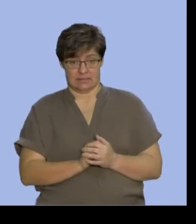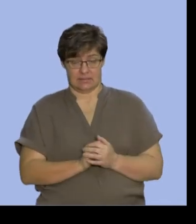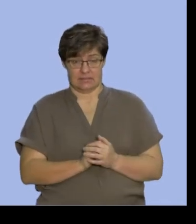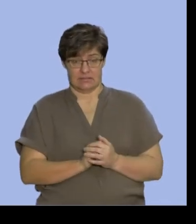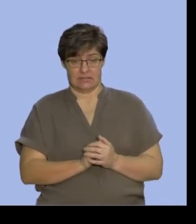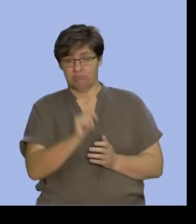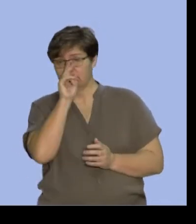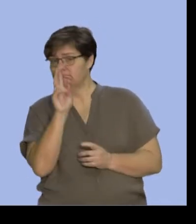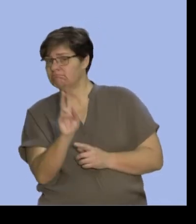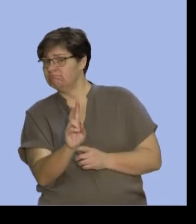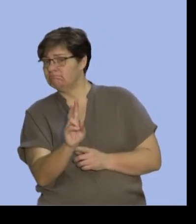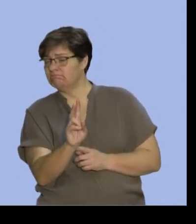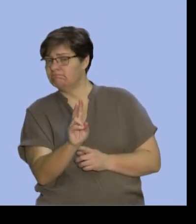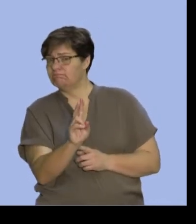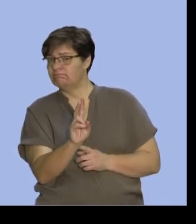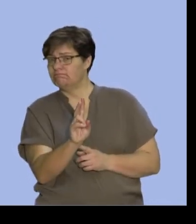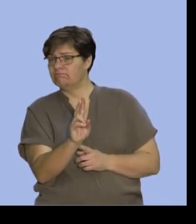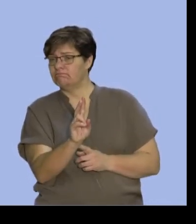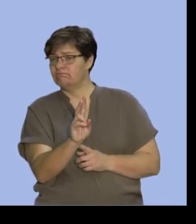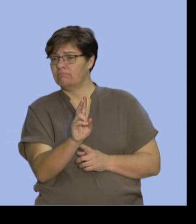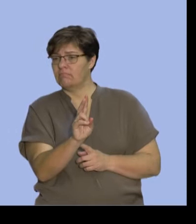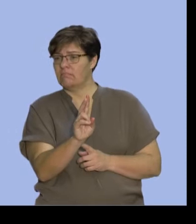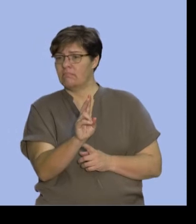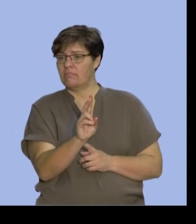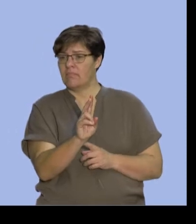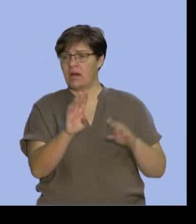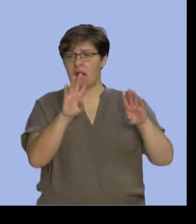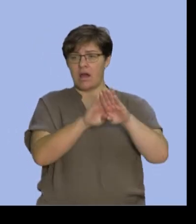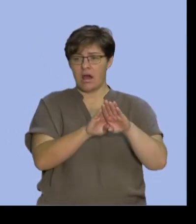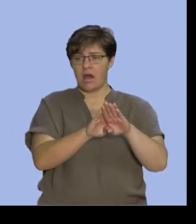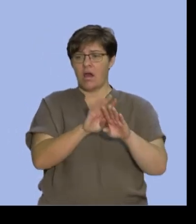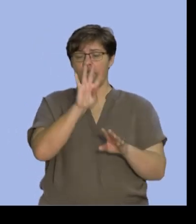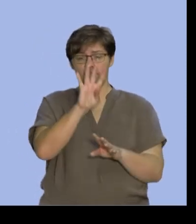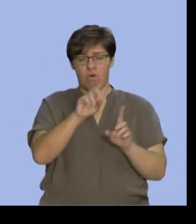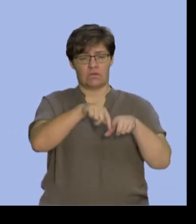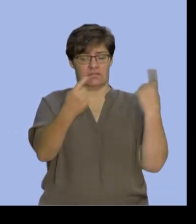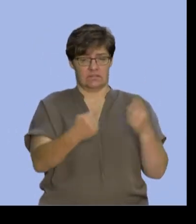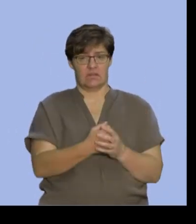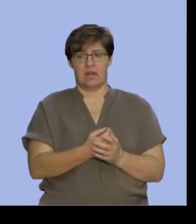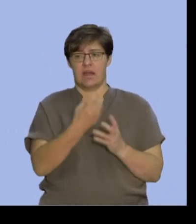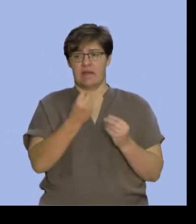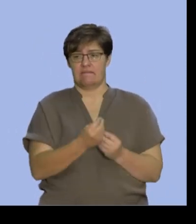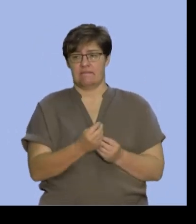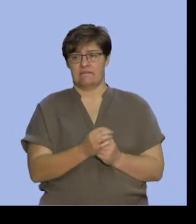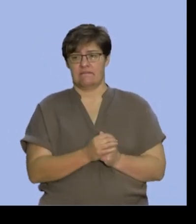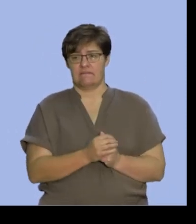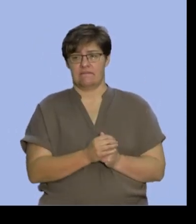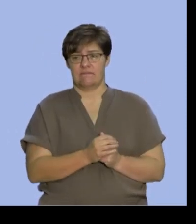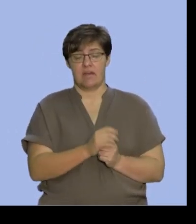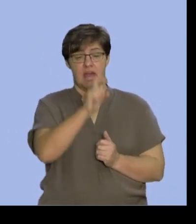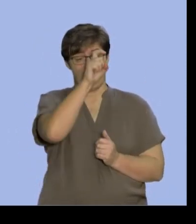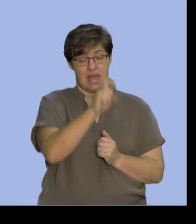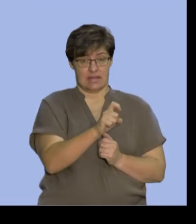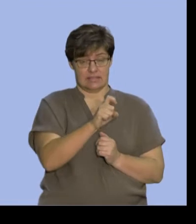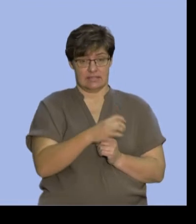Notice that we have four different types of intersection. In fact, we've got the intersection between X